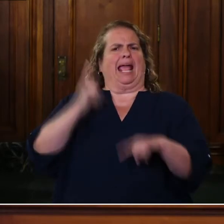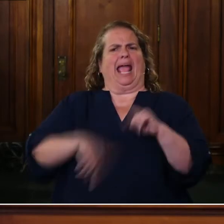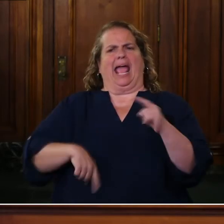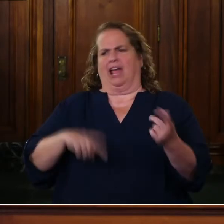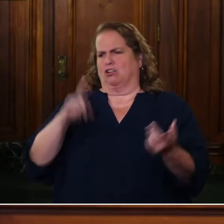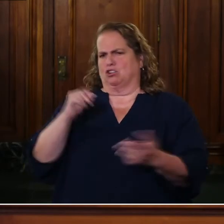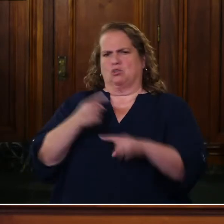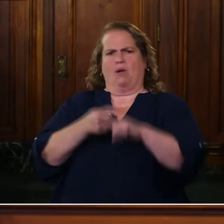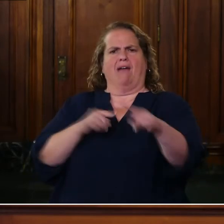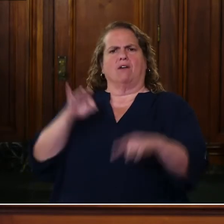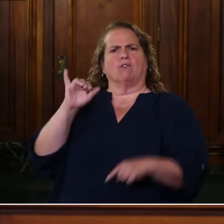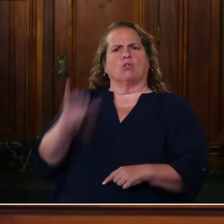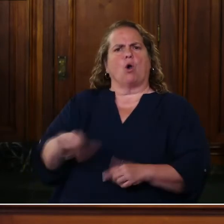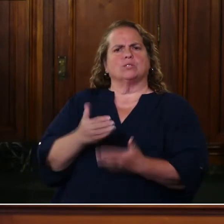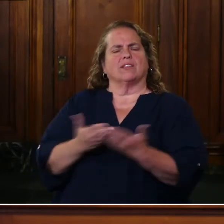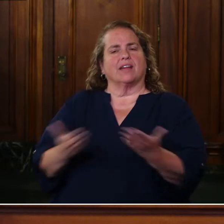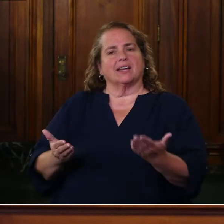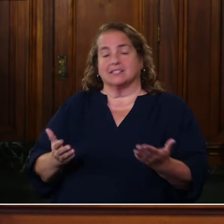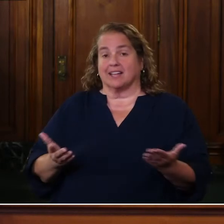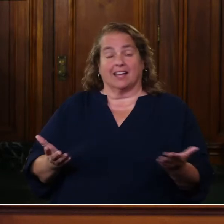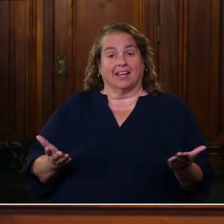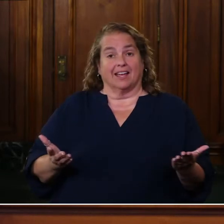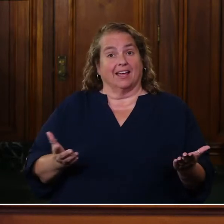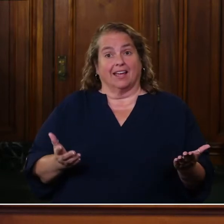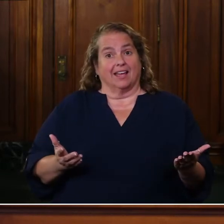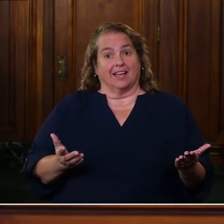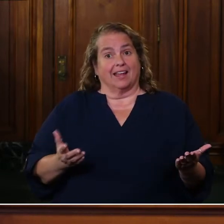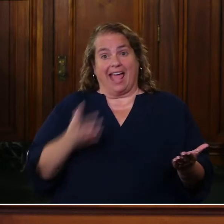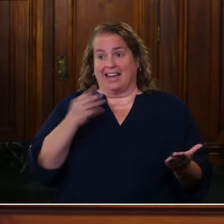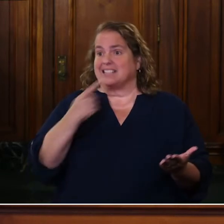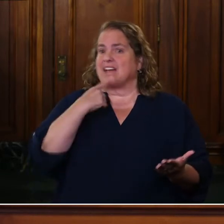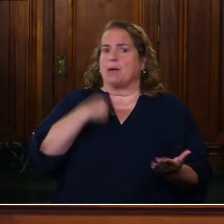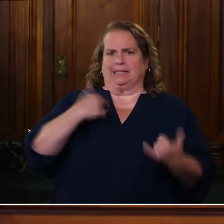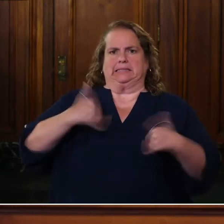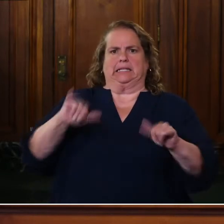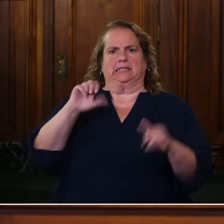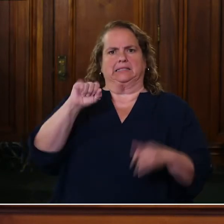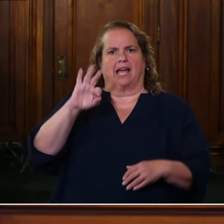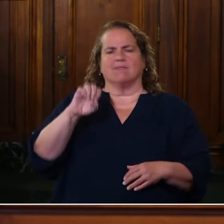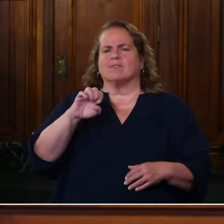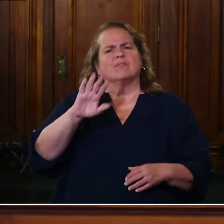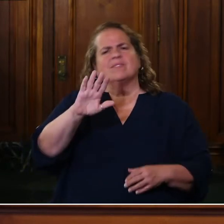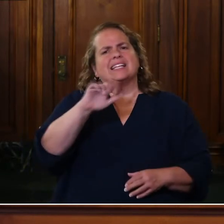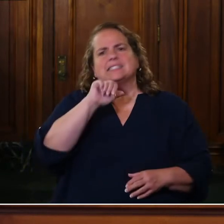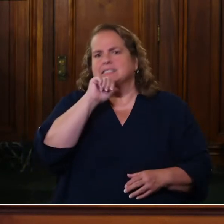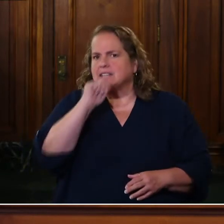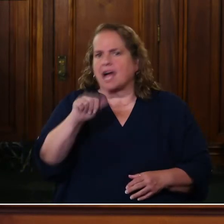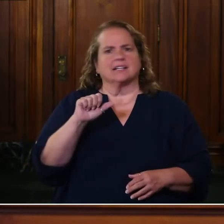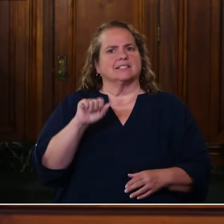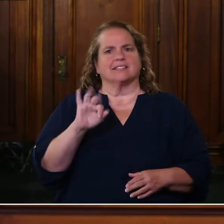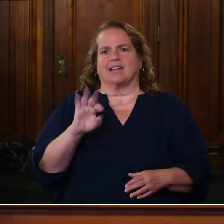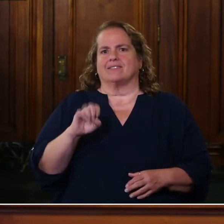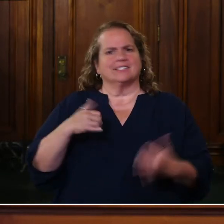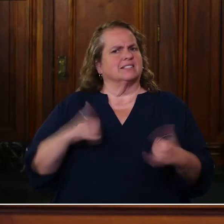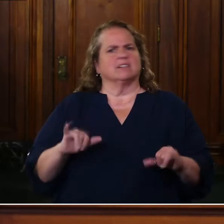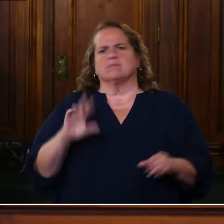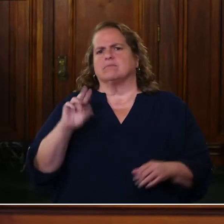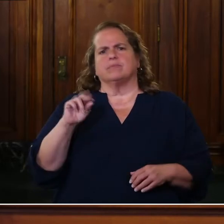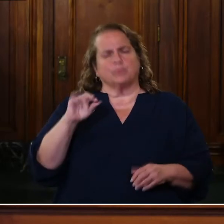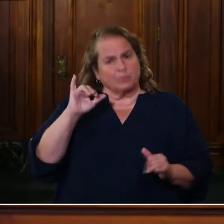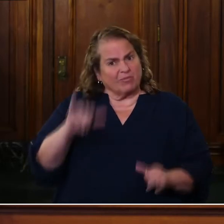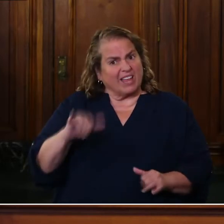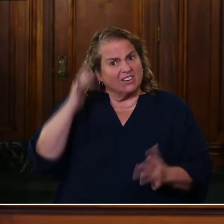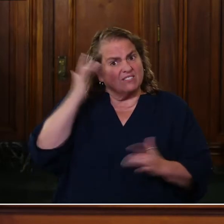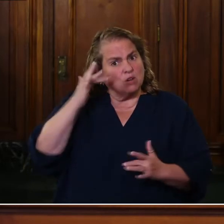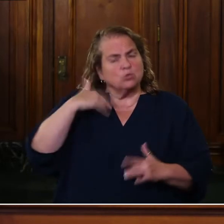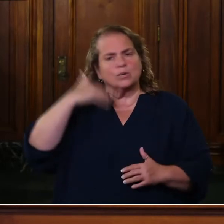do half of those and just tell us it's still safe. Well, it's not. And we can, this is, this is a virus that we